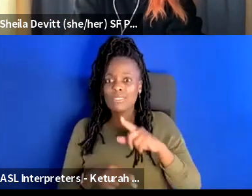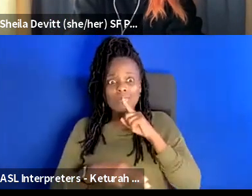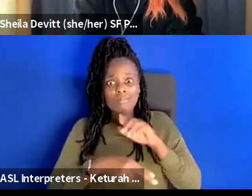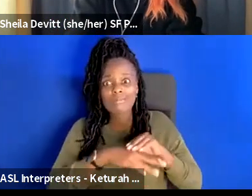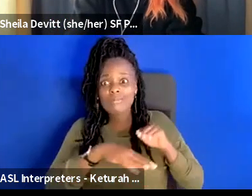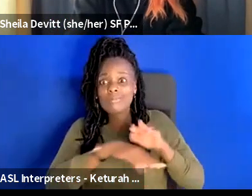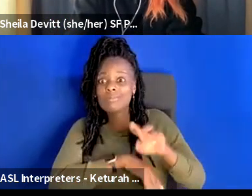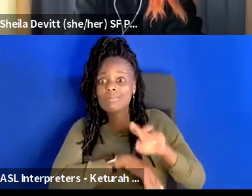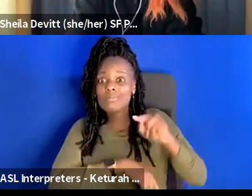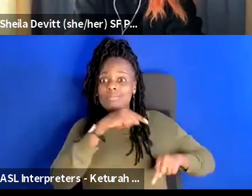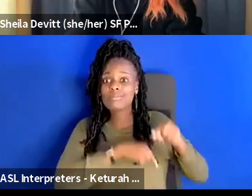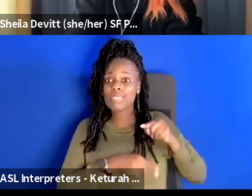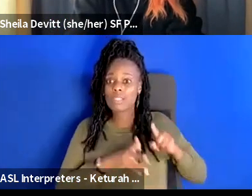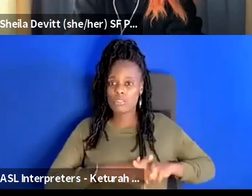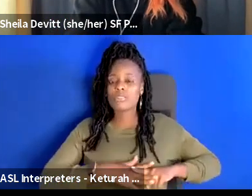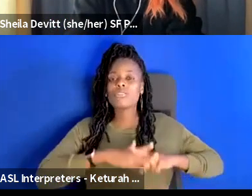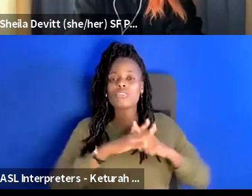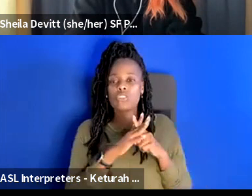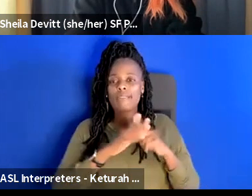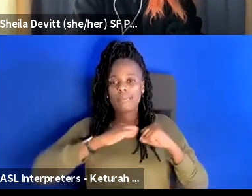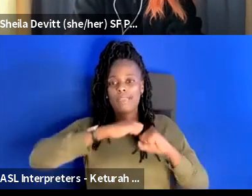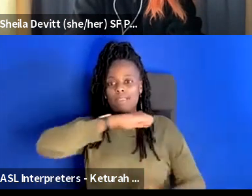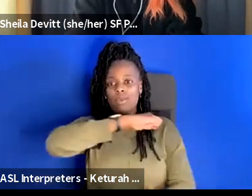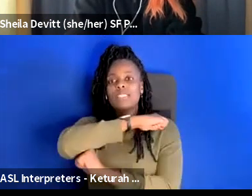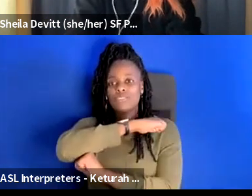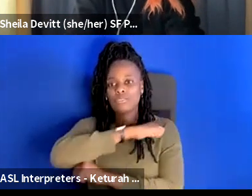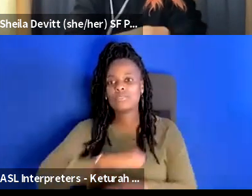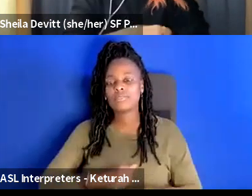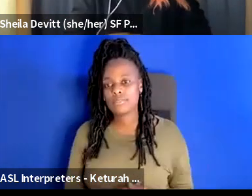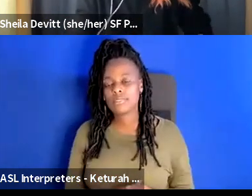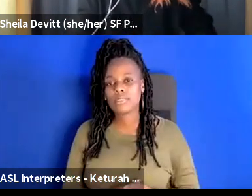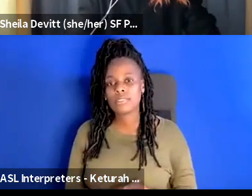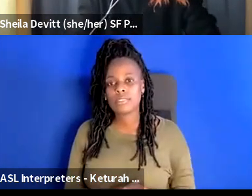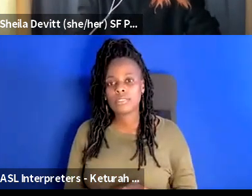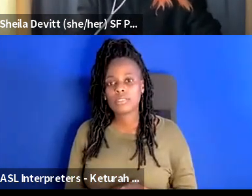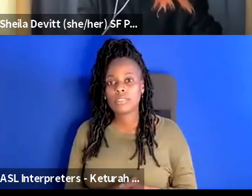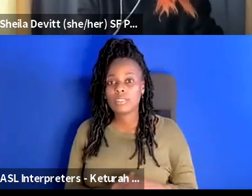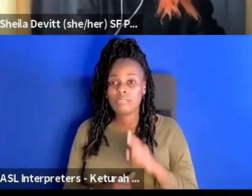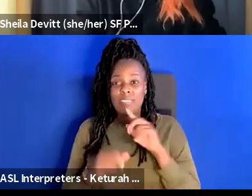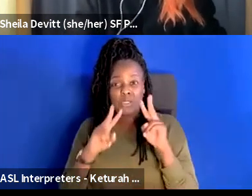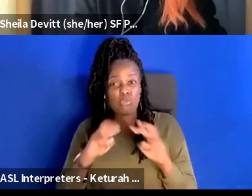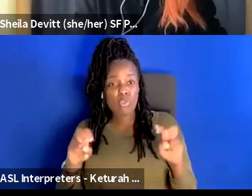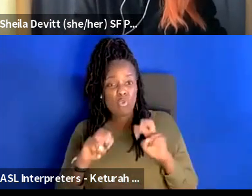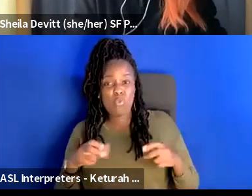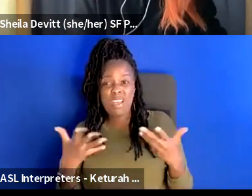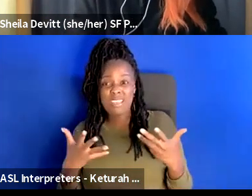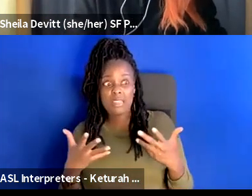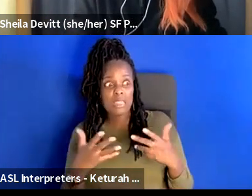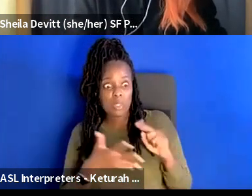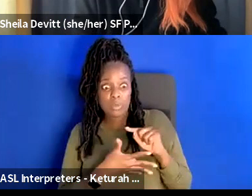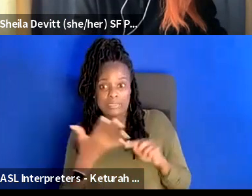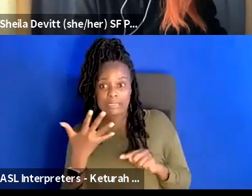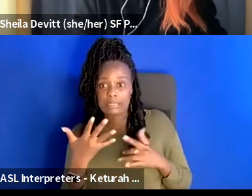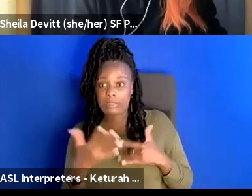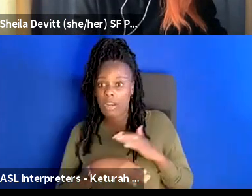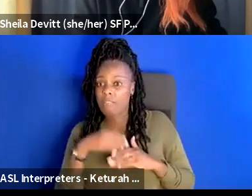we've got to start from the bottom we've got to start from the foundation and exploring all of the things that make us uncomfortable is